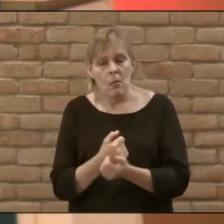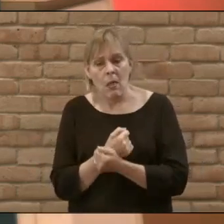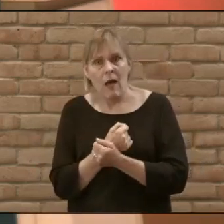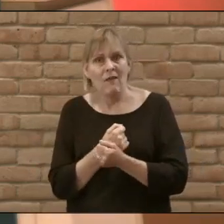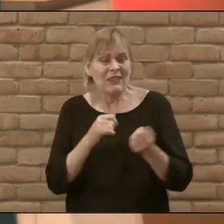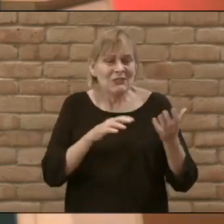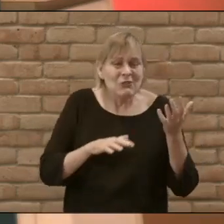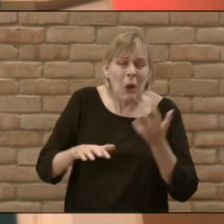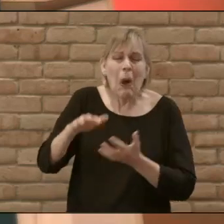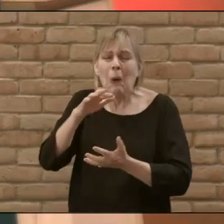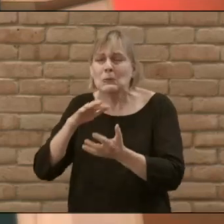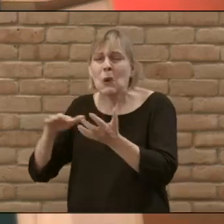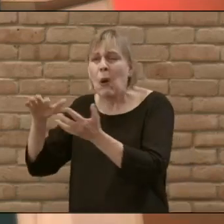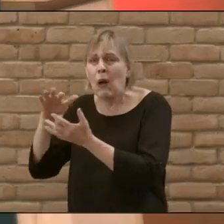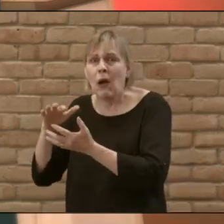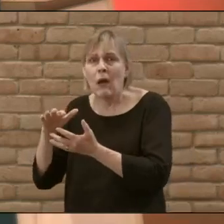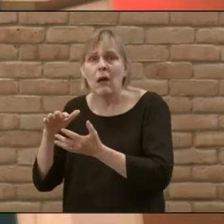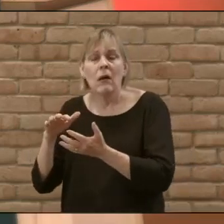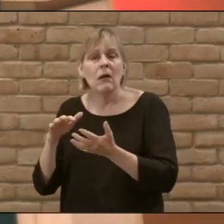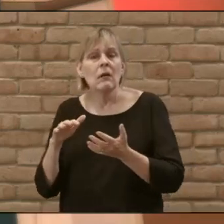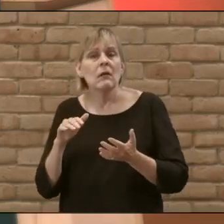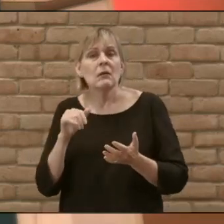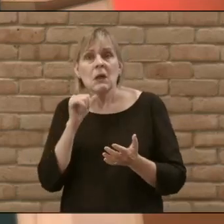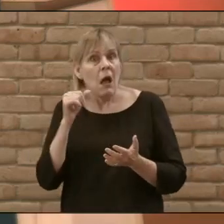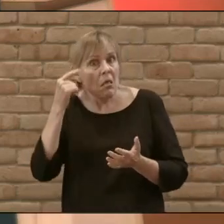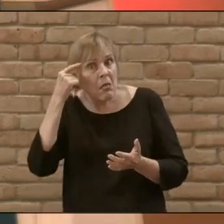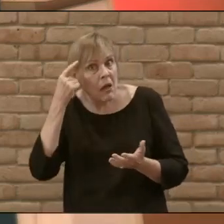storms though you may not think so